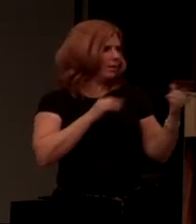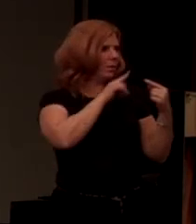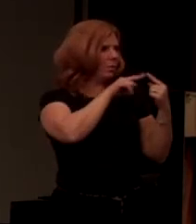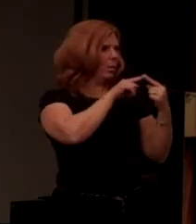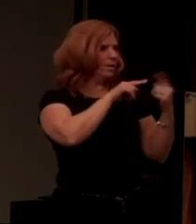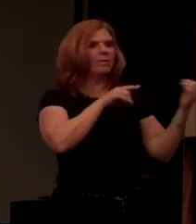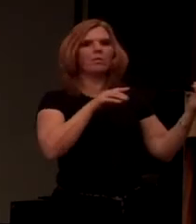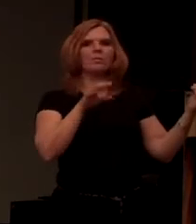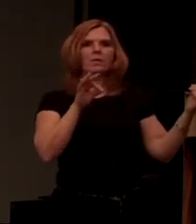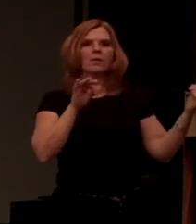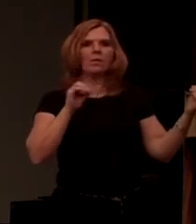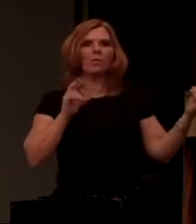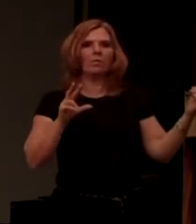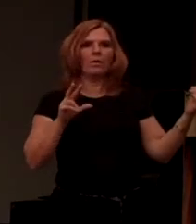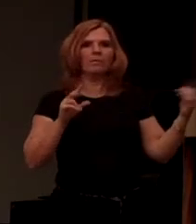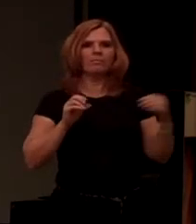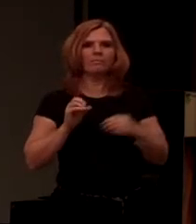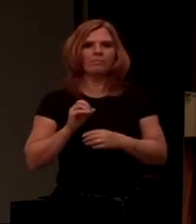1903.